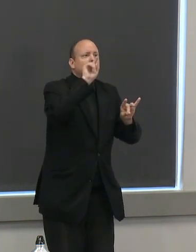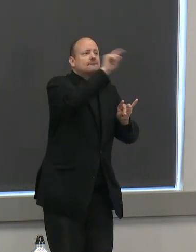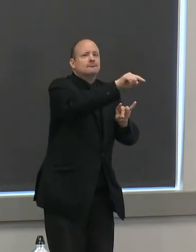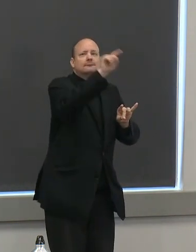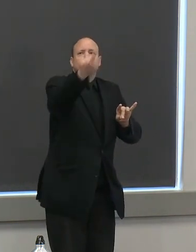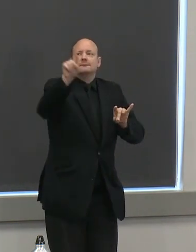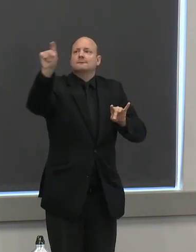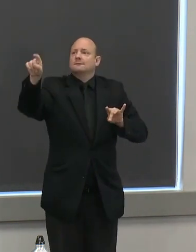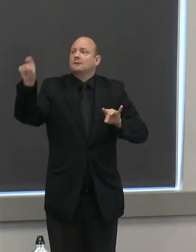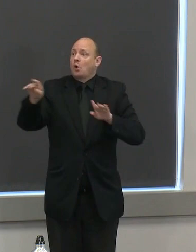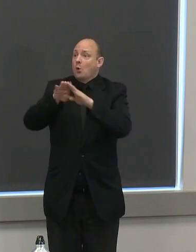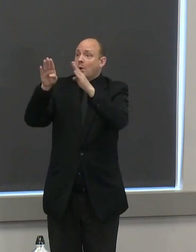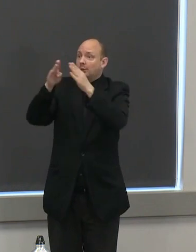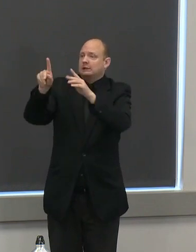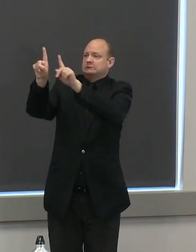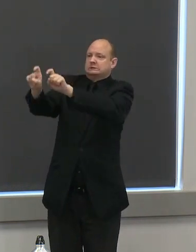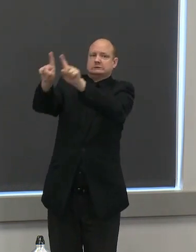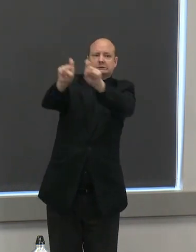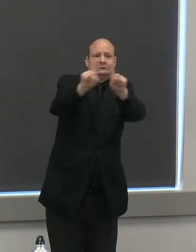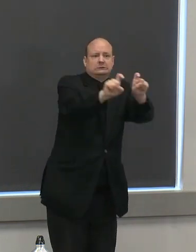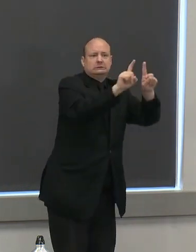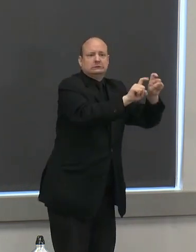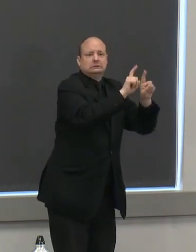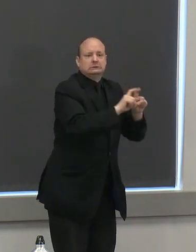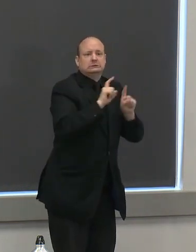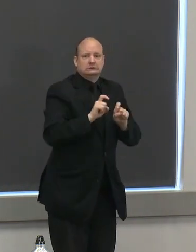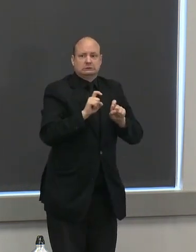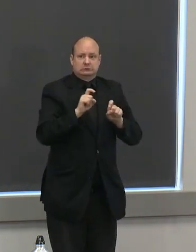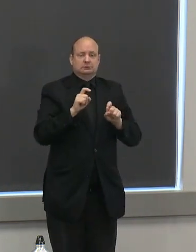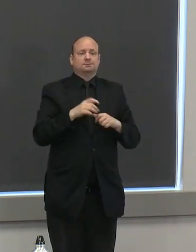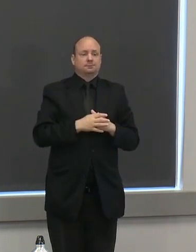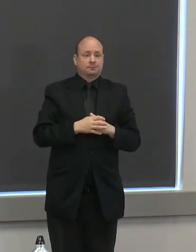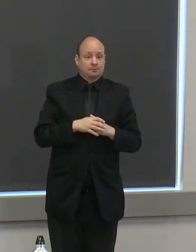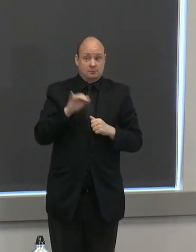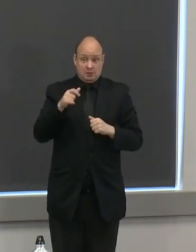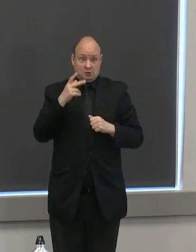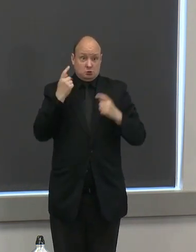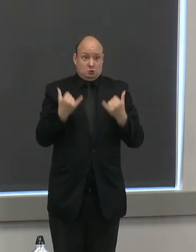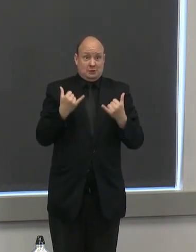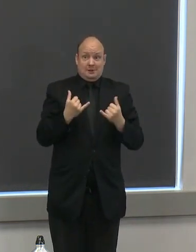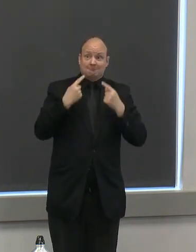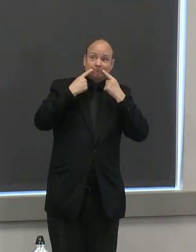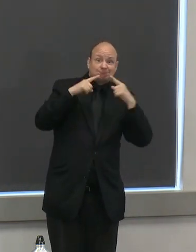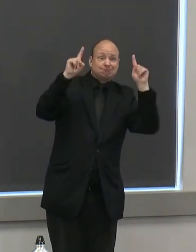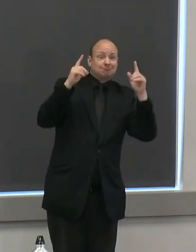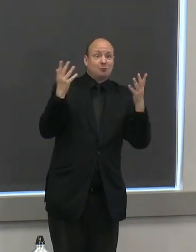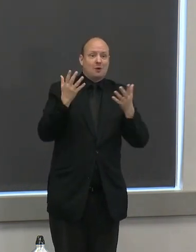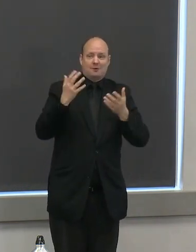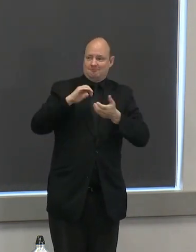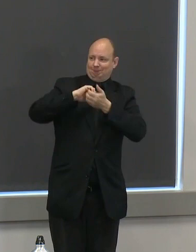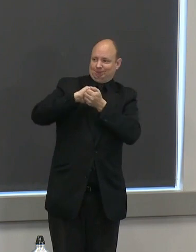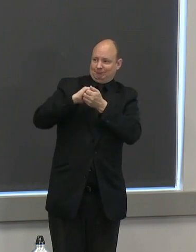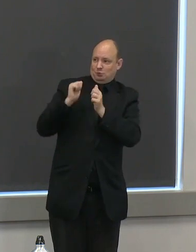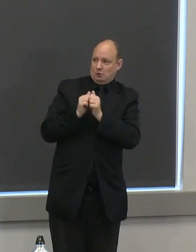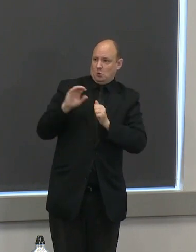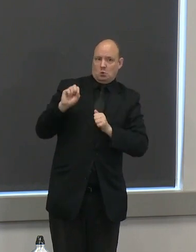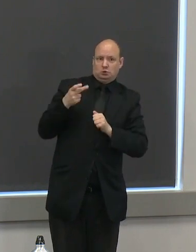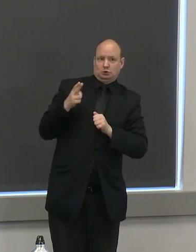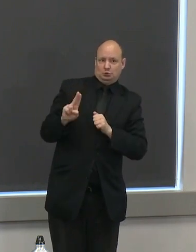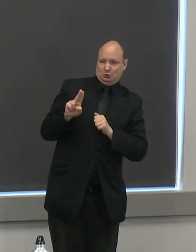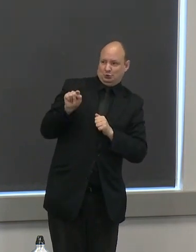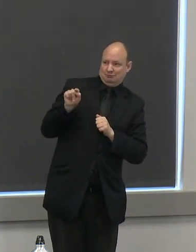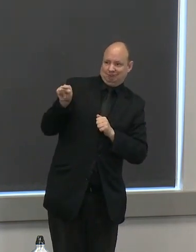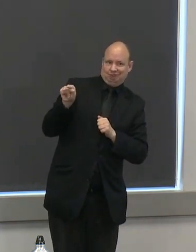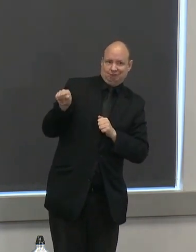end i'm so pleased today to announce a major new partnership with oregon health sciences university to conduct